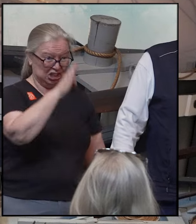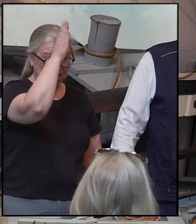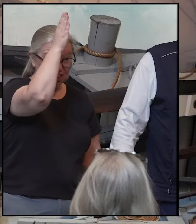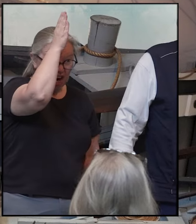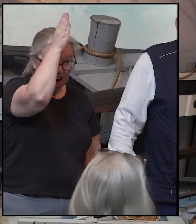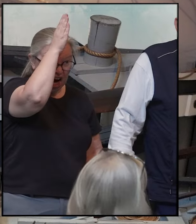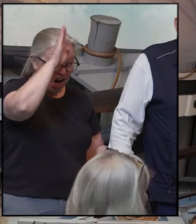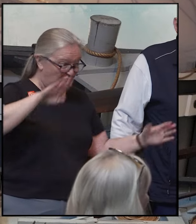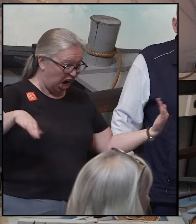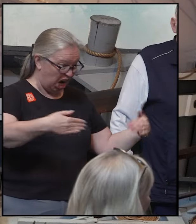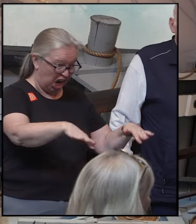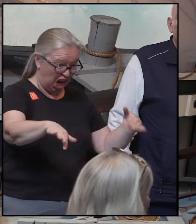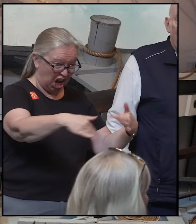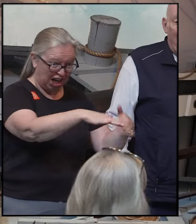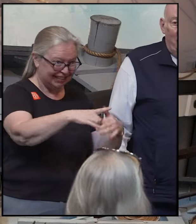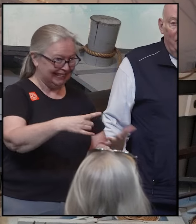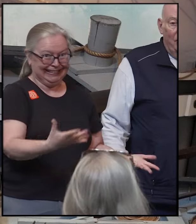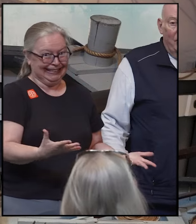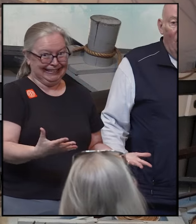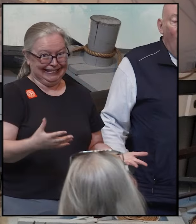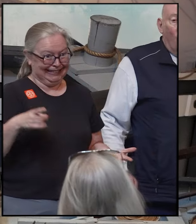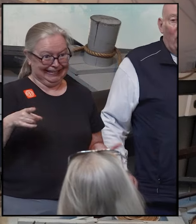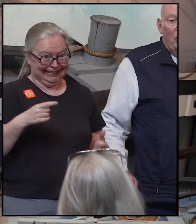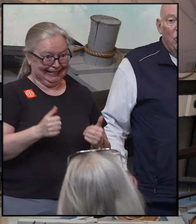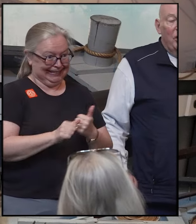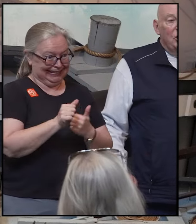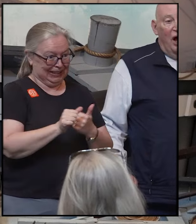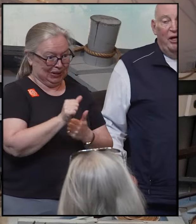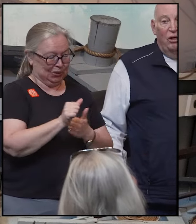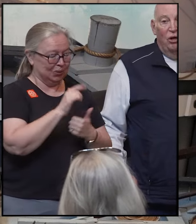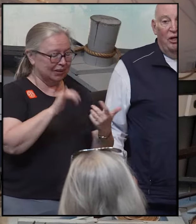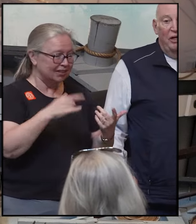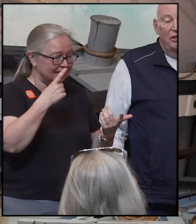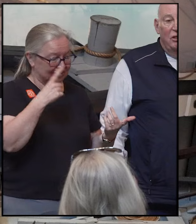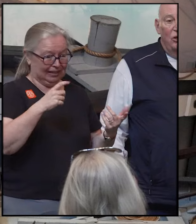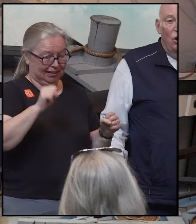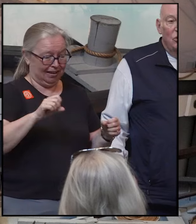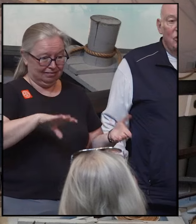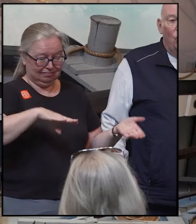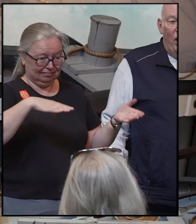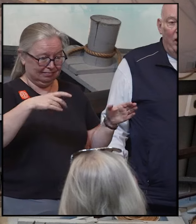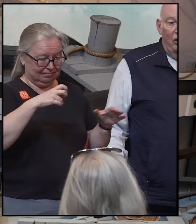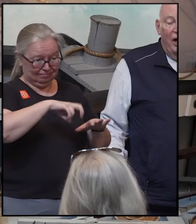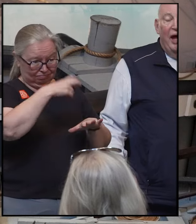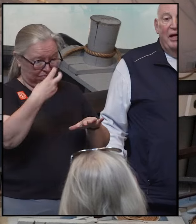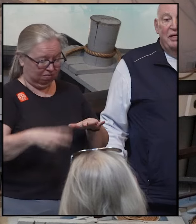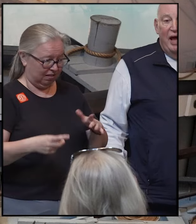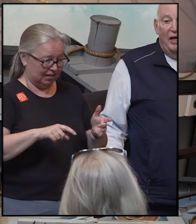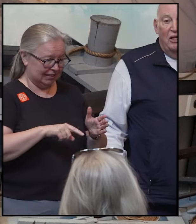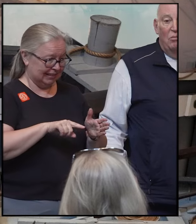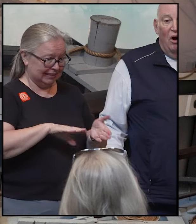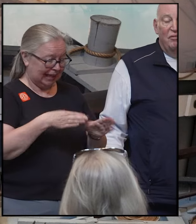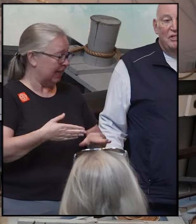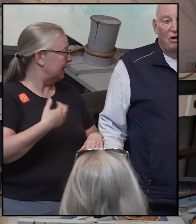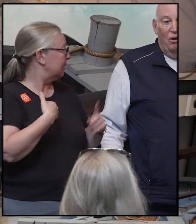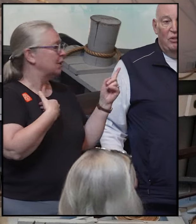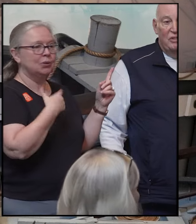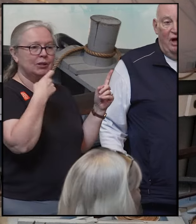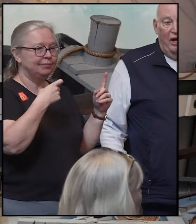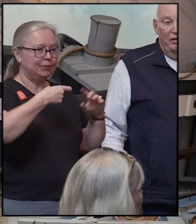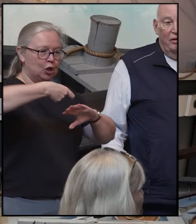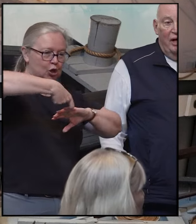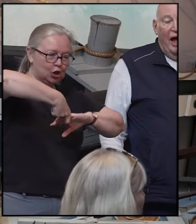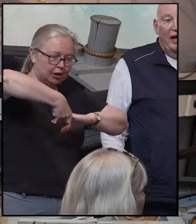water. We can't afford to lose a man. We're going to put a giant hook into the nose of the whale and dangle them off the